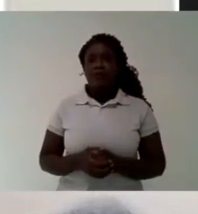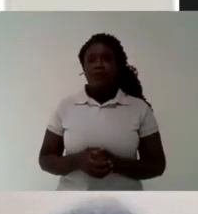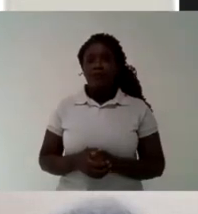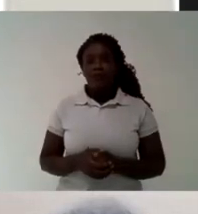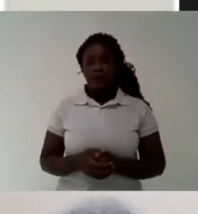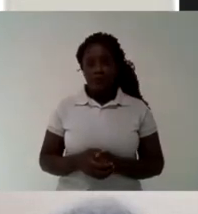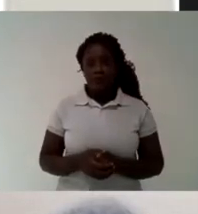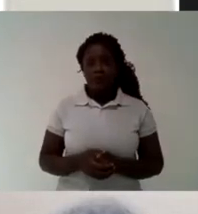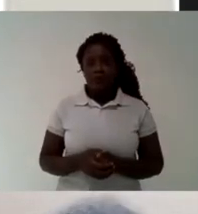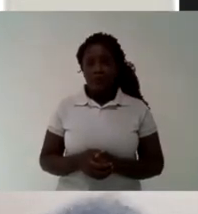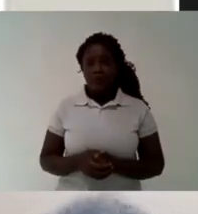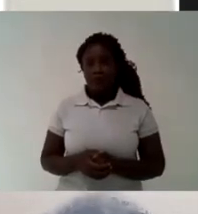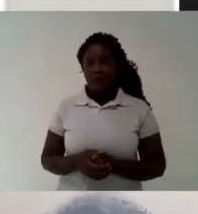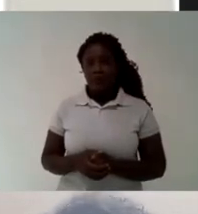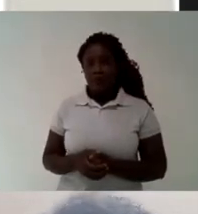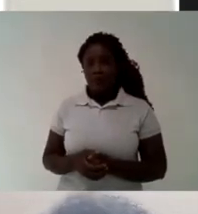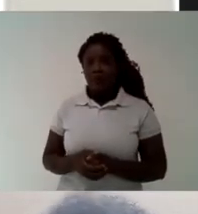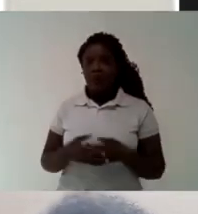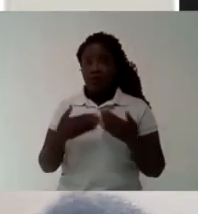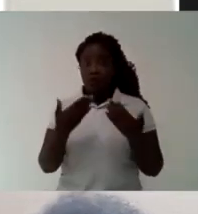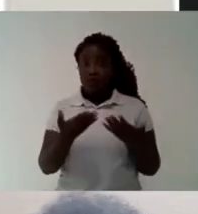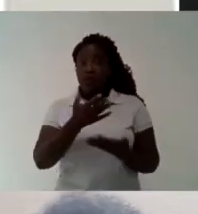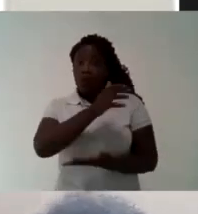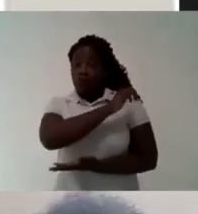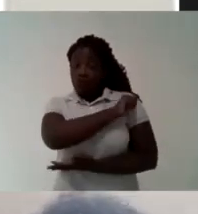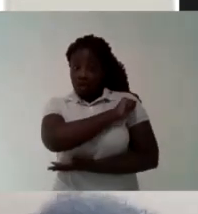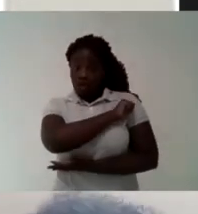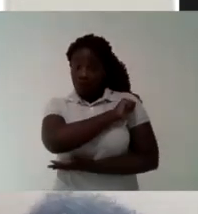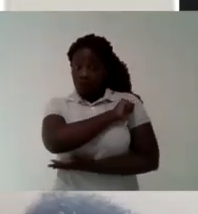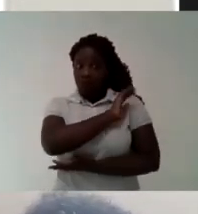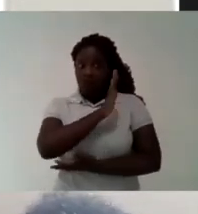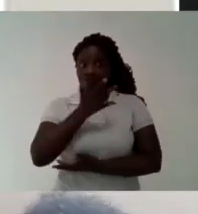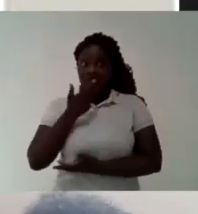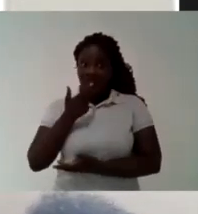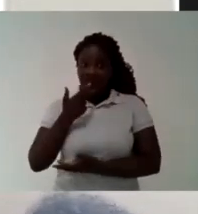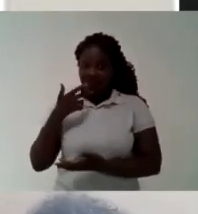language, literally Was marked by the so-called